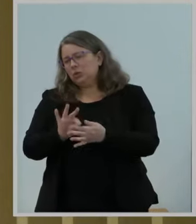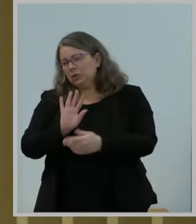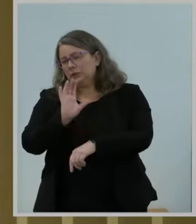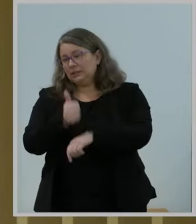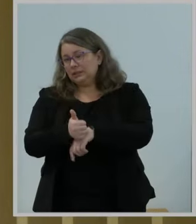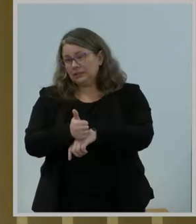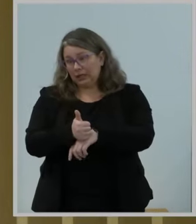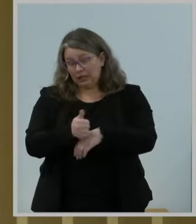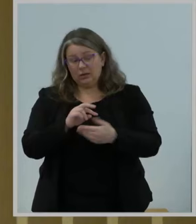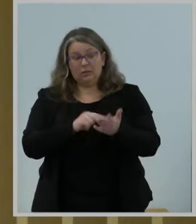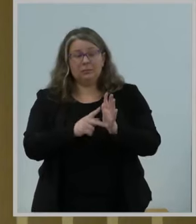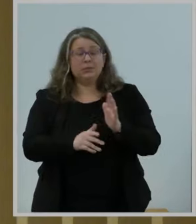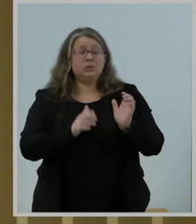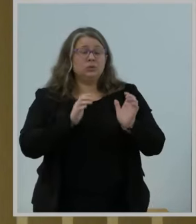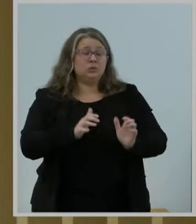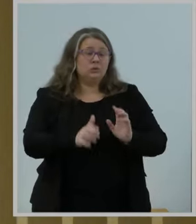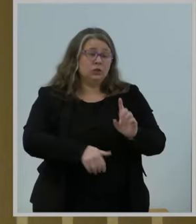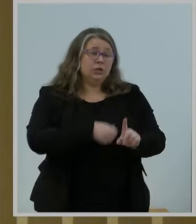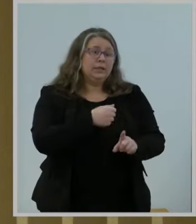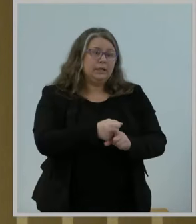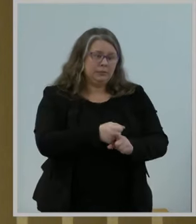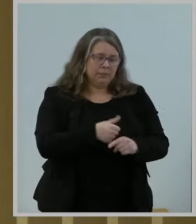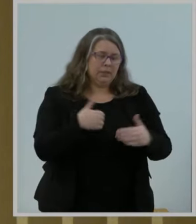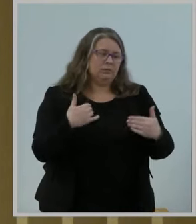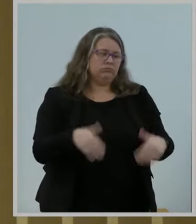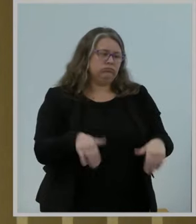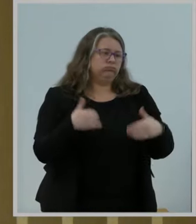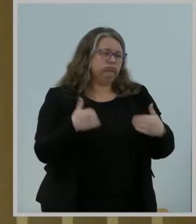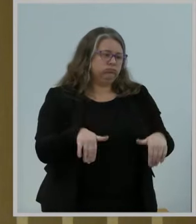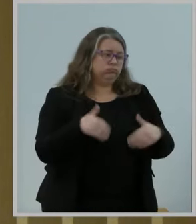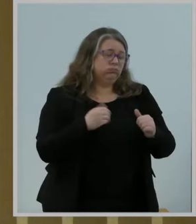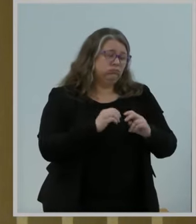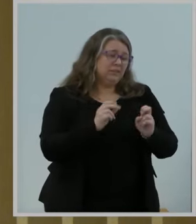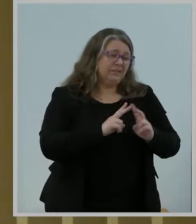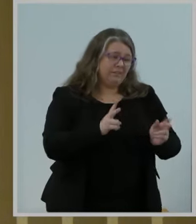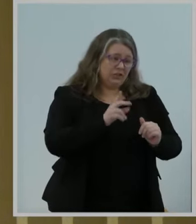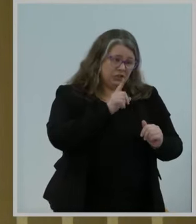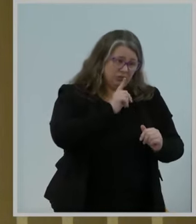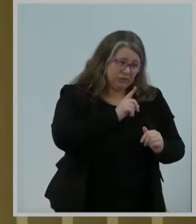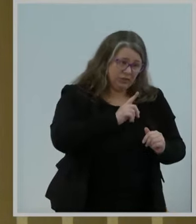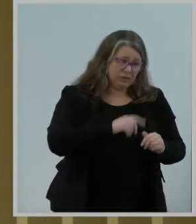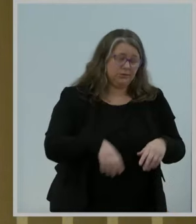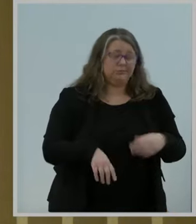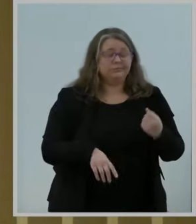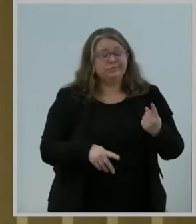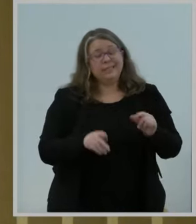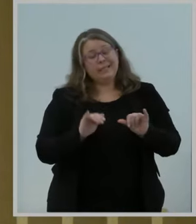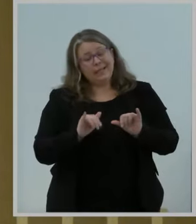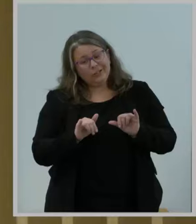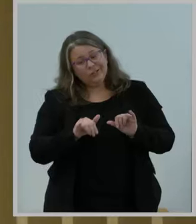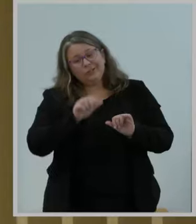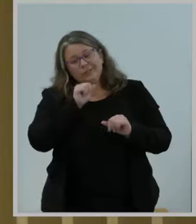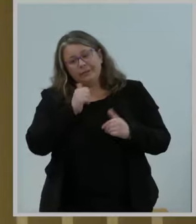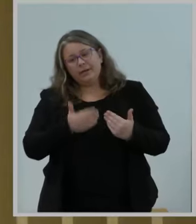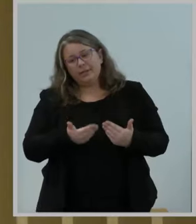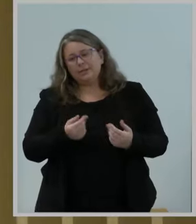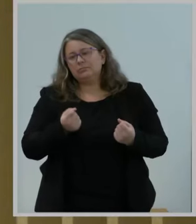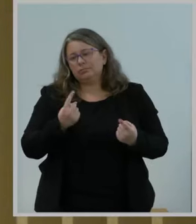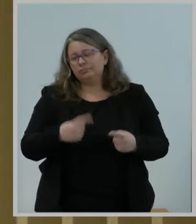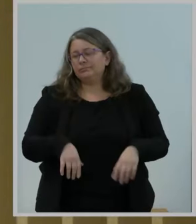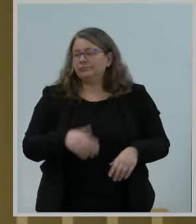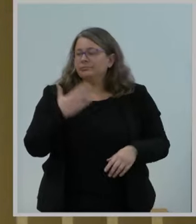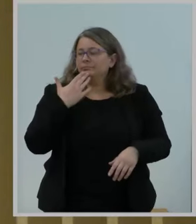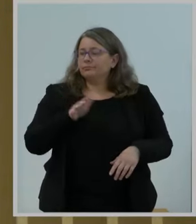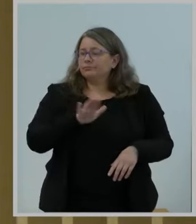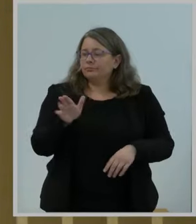big, and it's real. The engineering, of course, is not easy. So thank you all for your hard work.